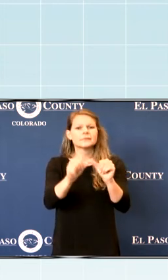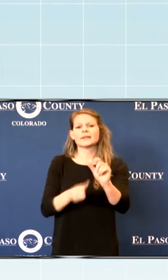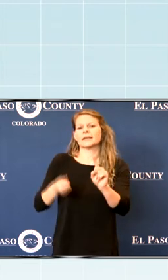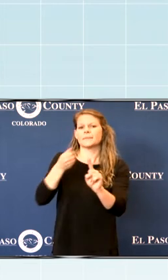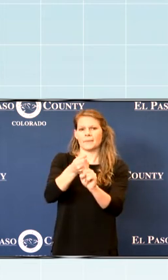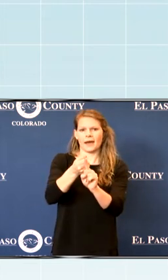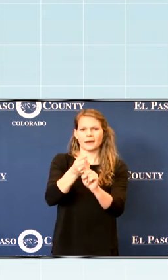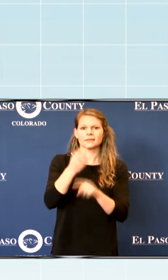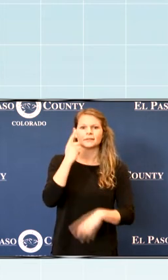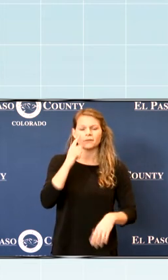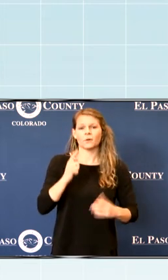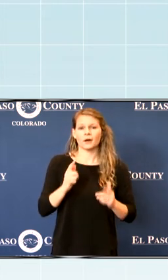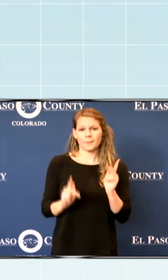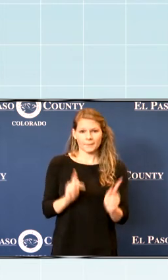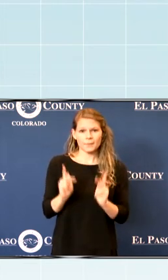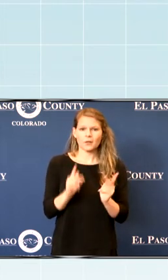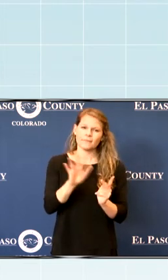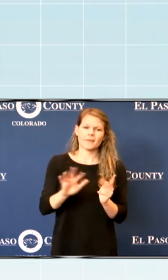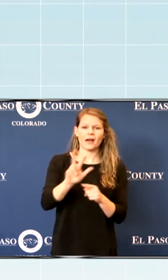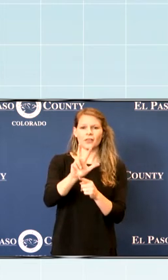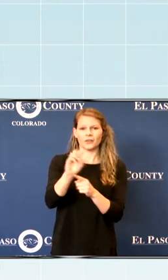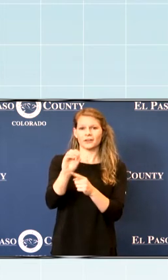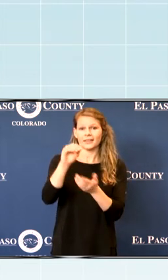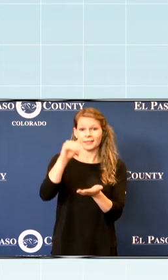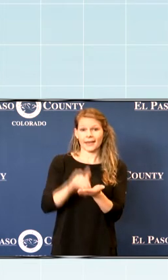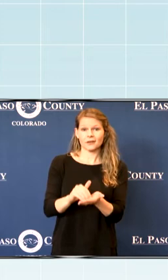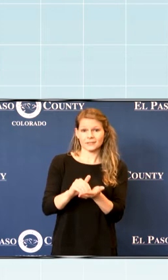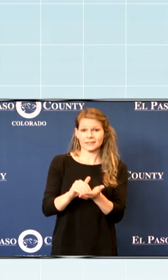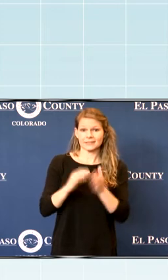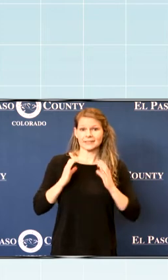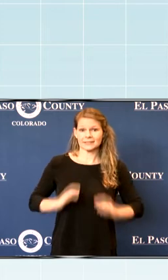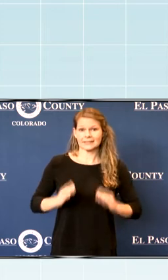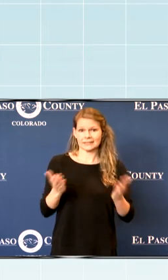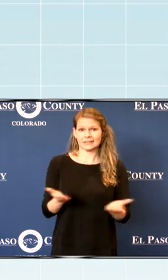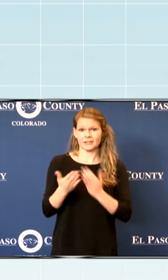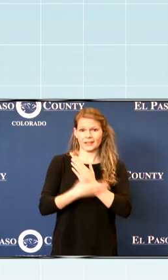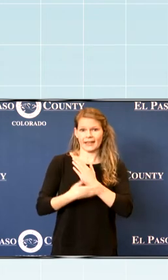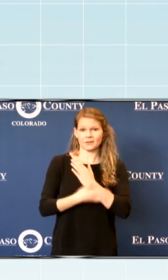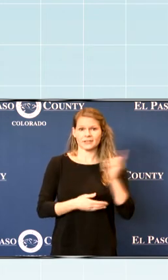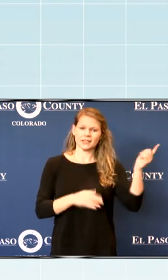on the lives of about 30,000 El Paso County citizens.